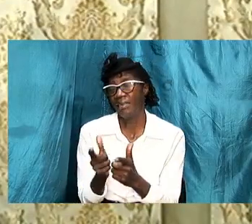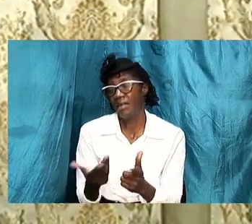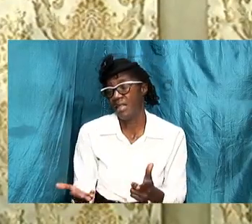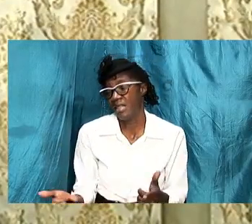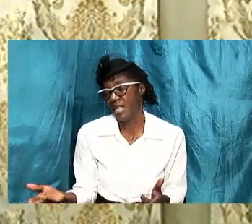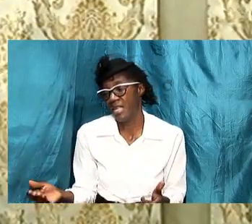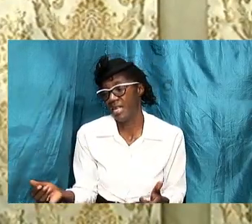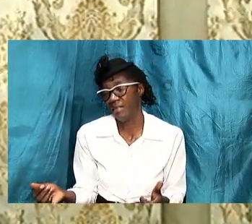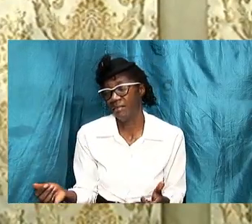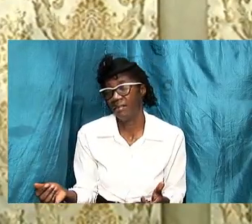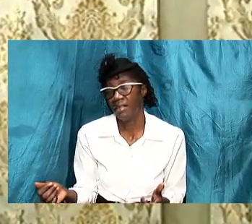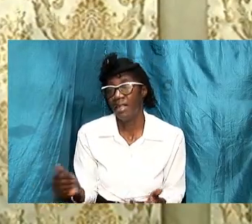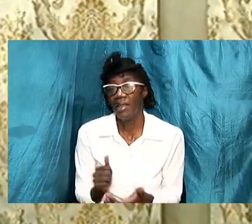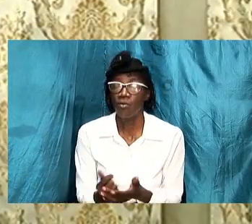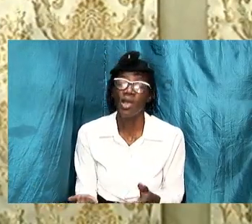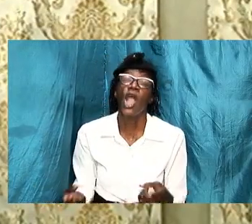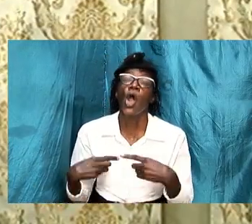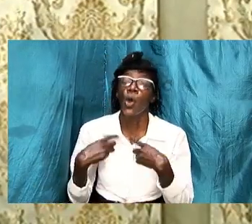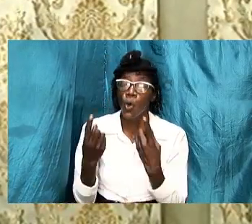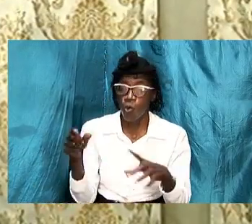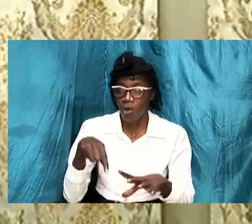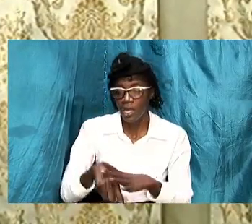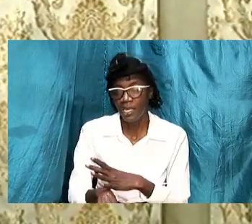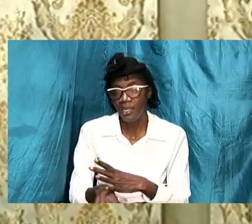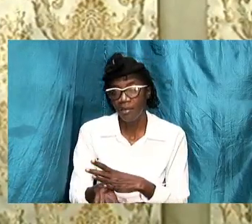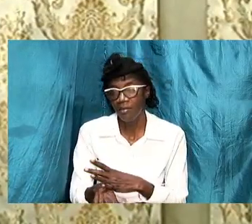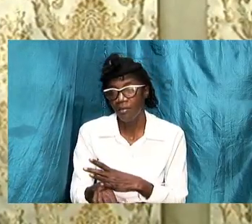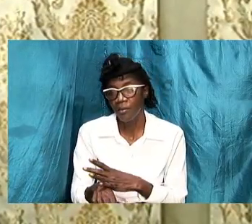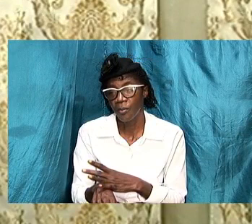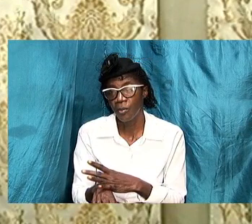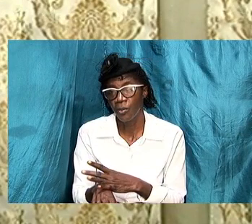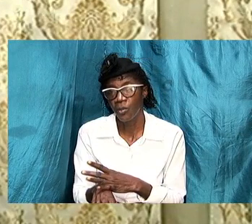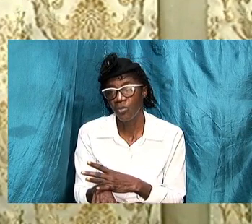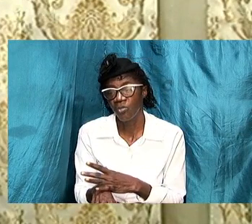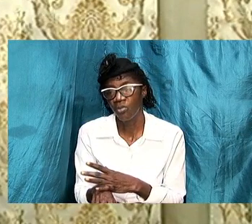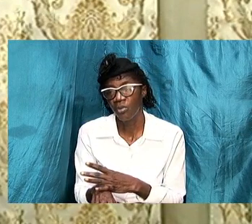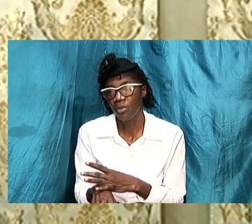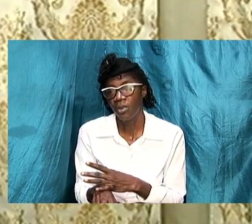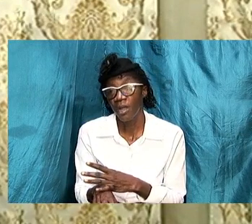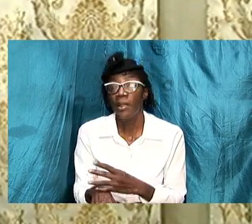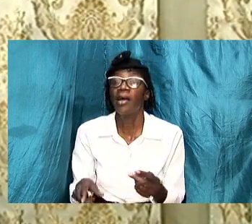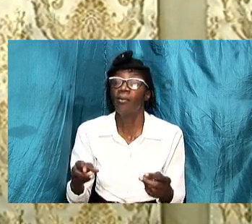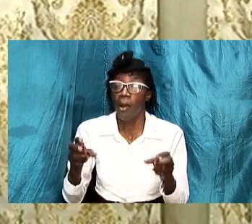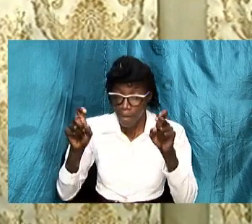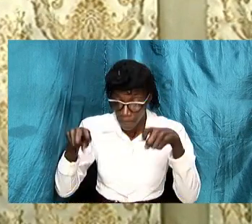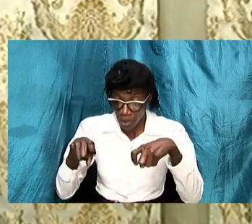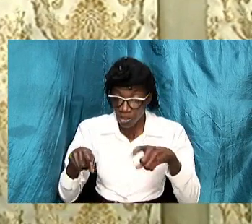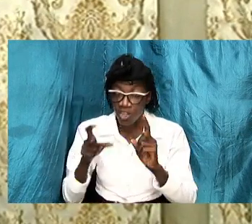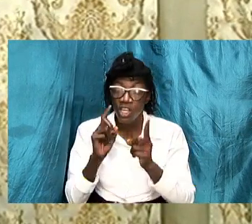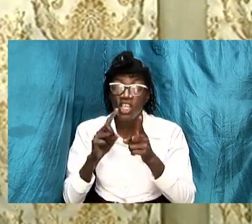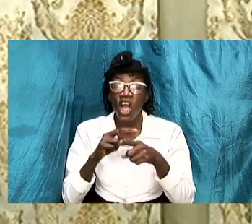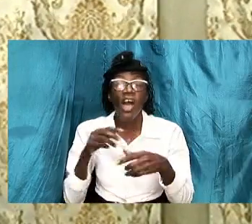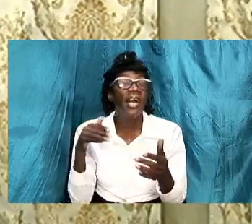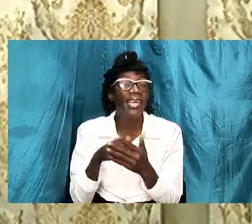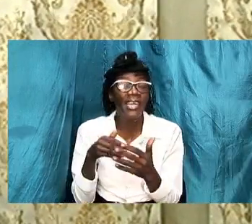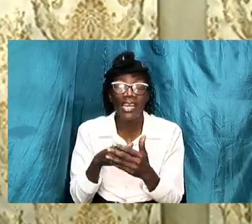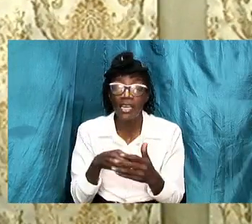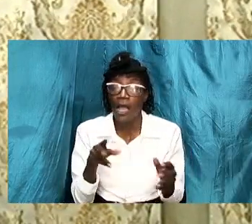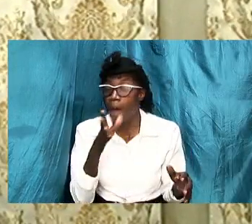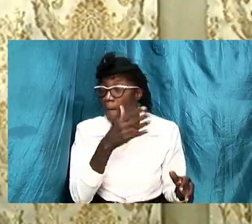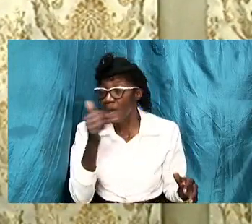that we had delve into that is worth mentioning again before we move on